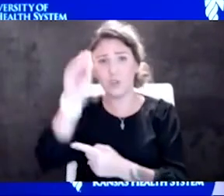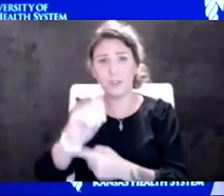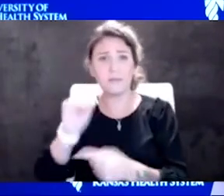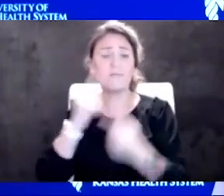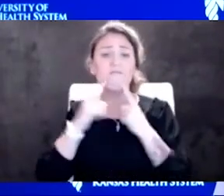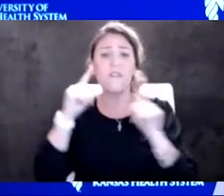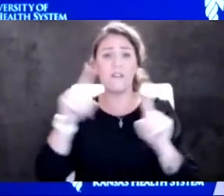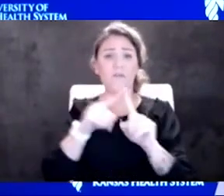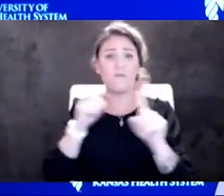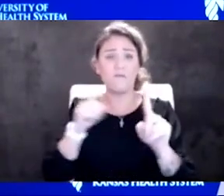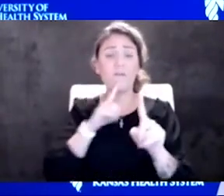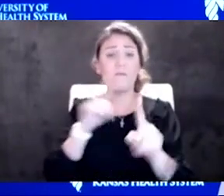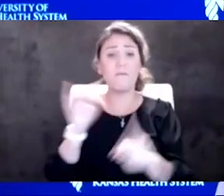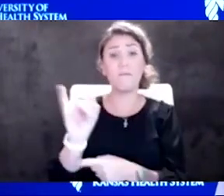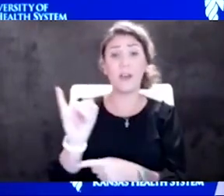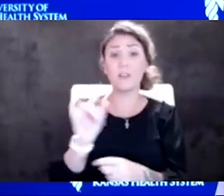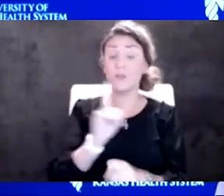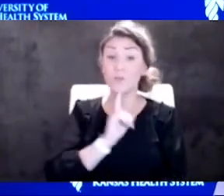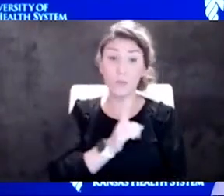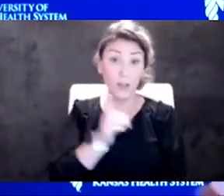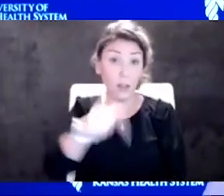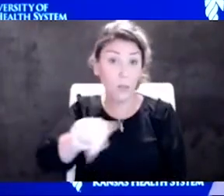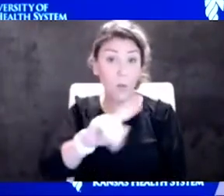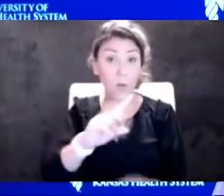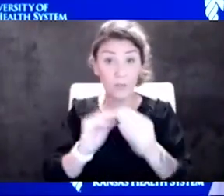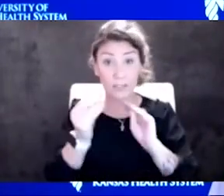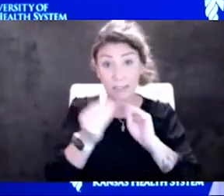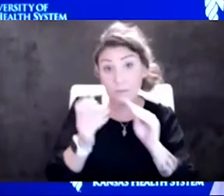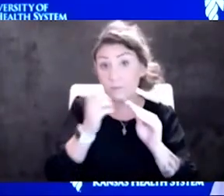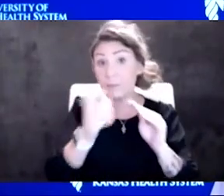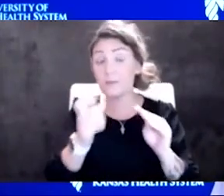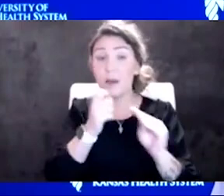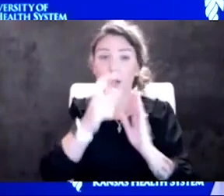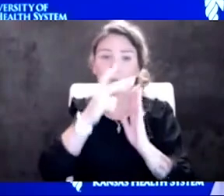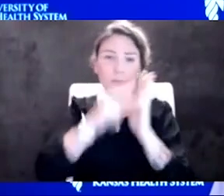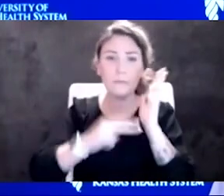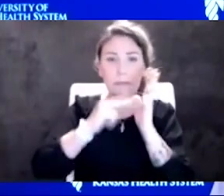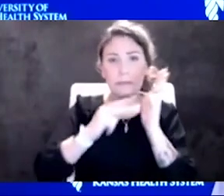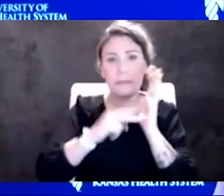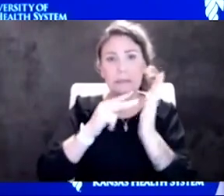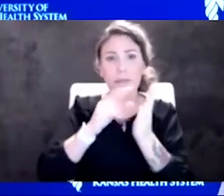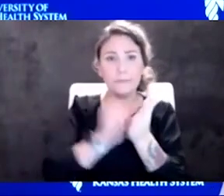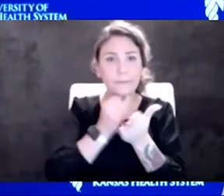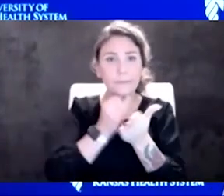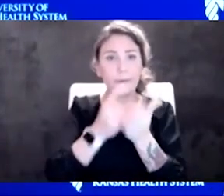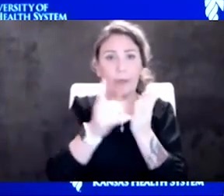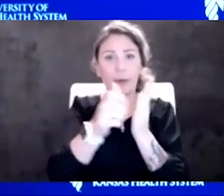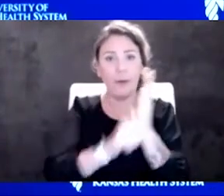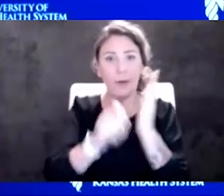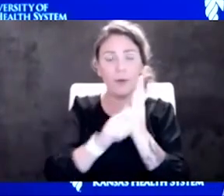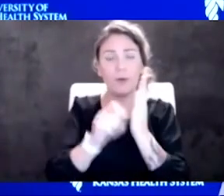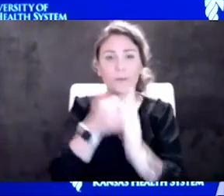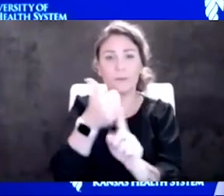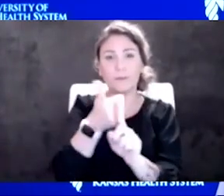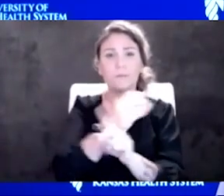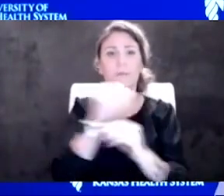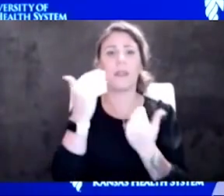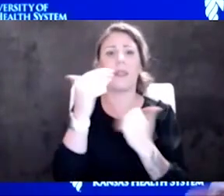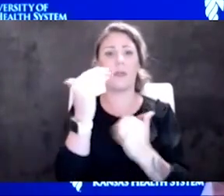really, I think those numbers and not having been able to read the journal article itself and the limitations of that journal article,